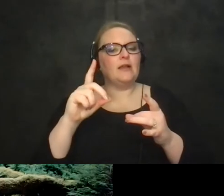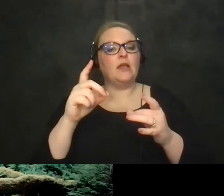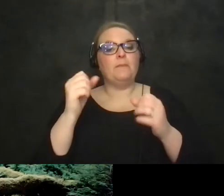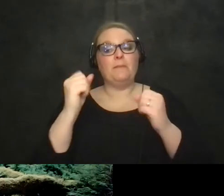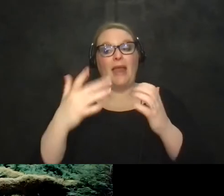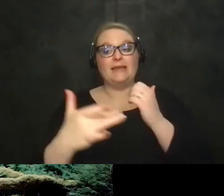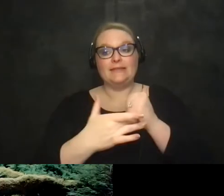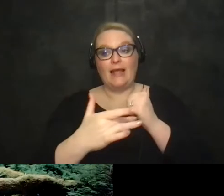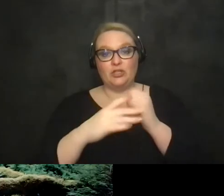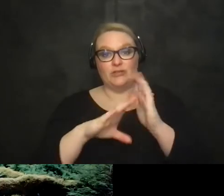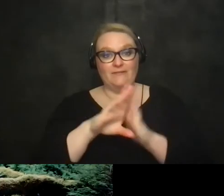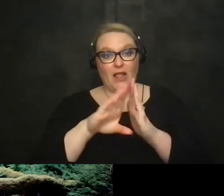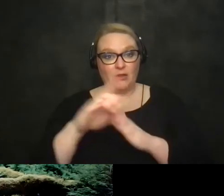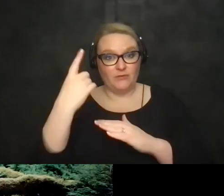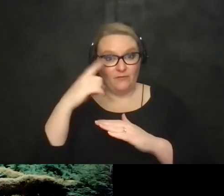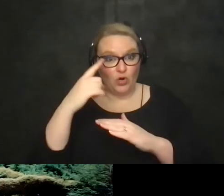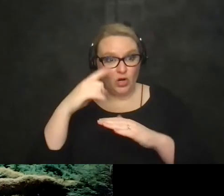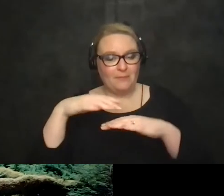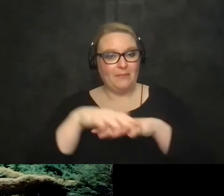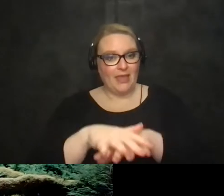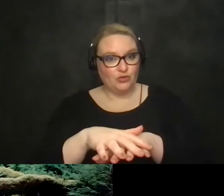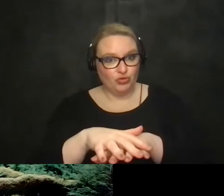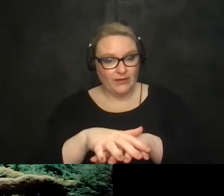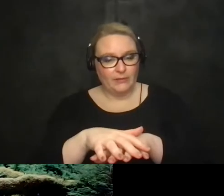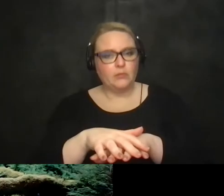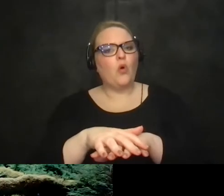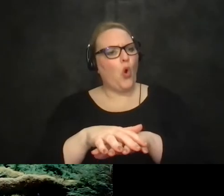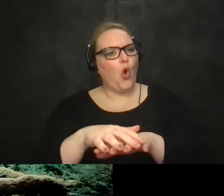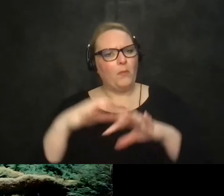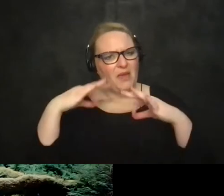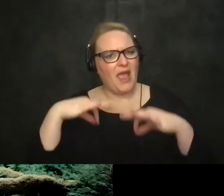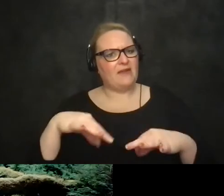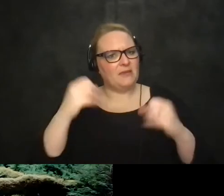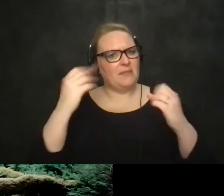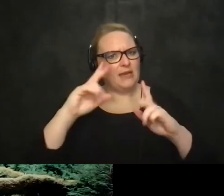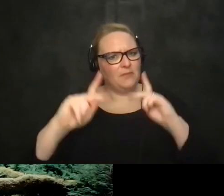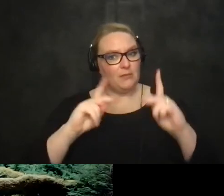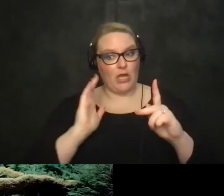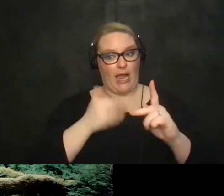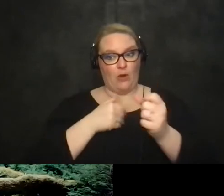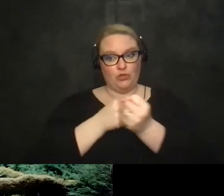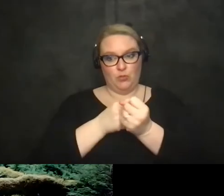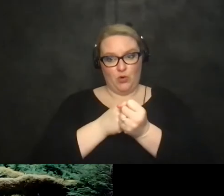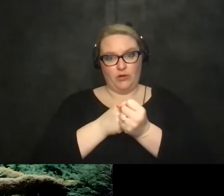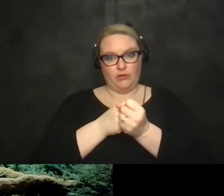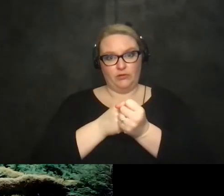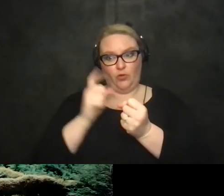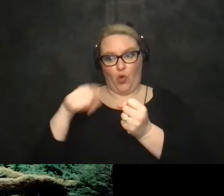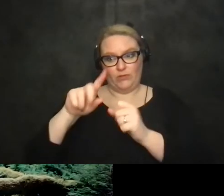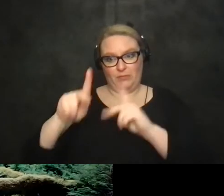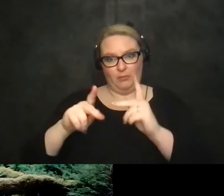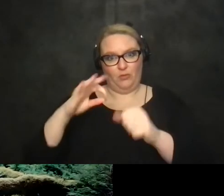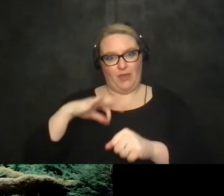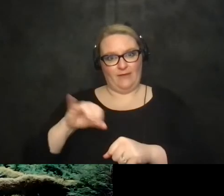developed for the mainstream have benefited um all the people we support as well even it's intended for a completely different